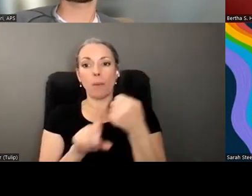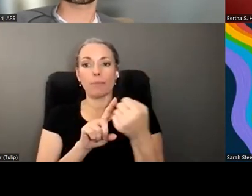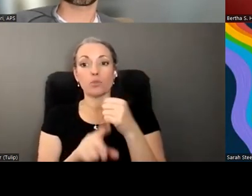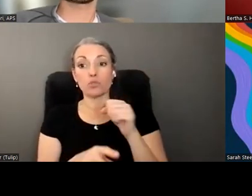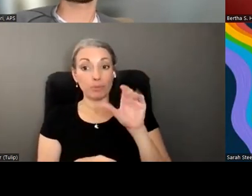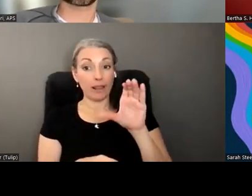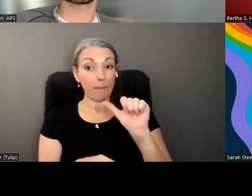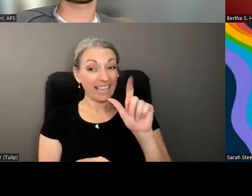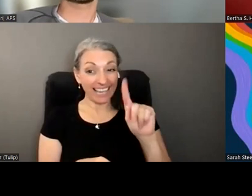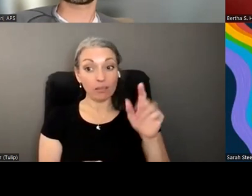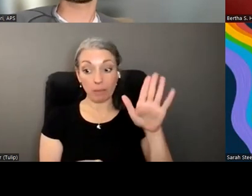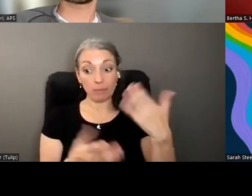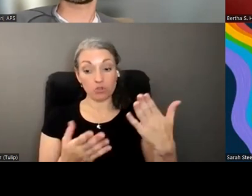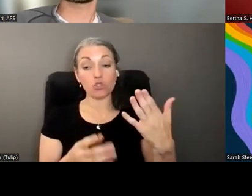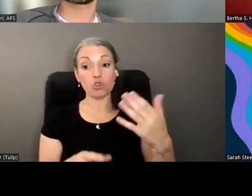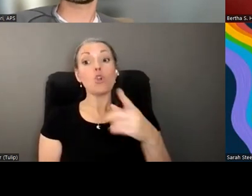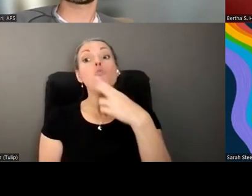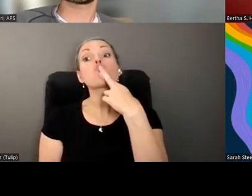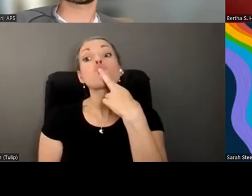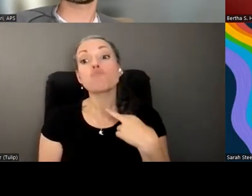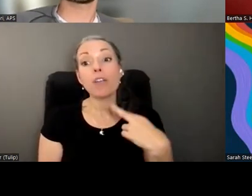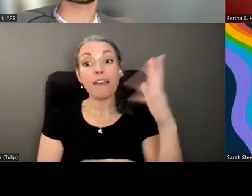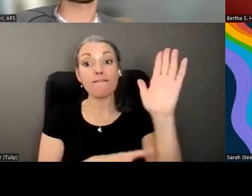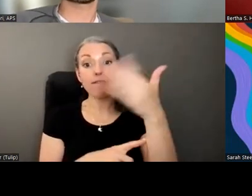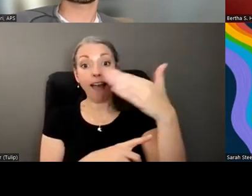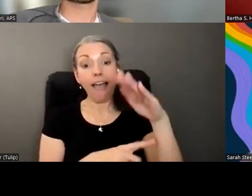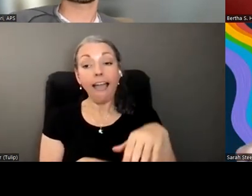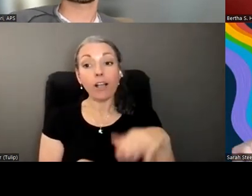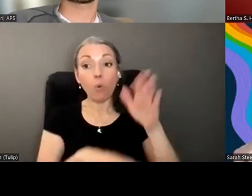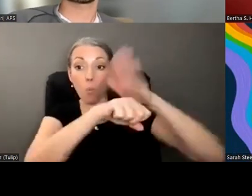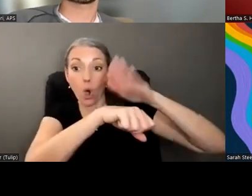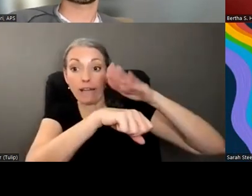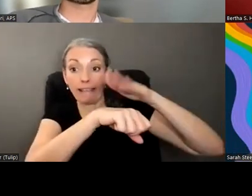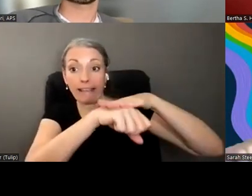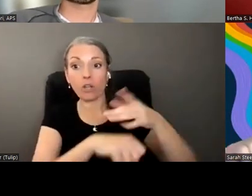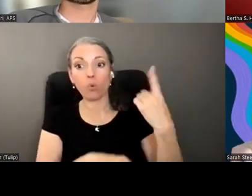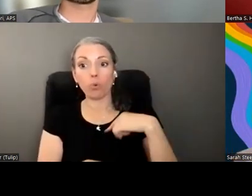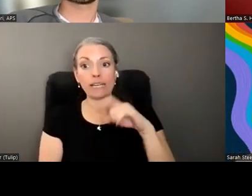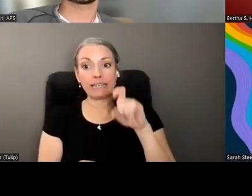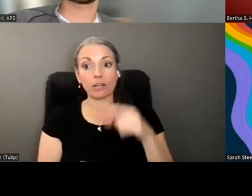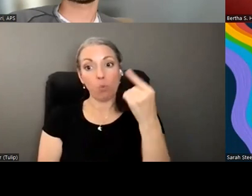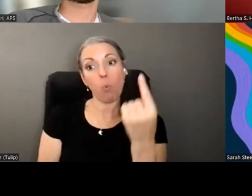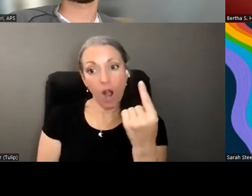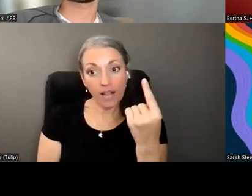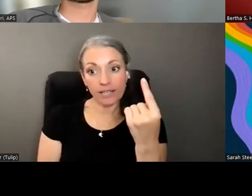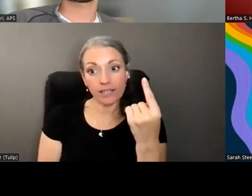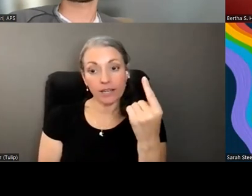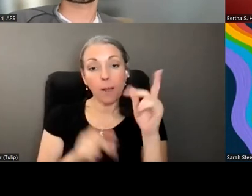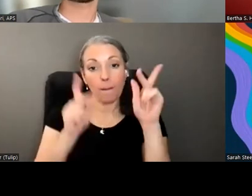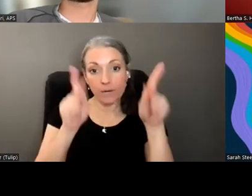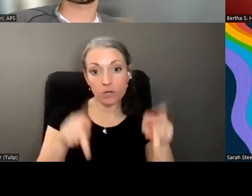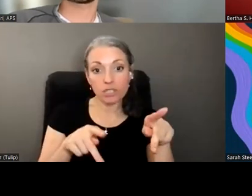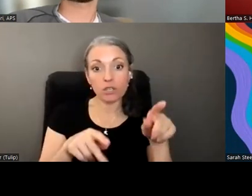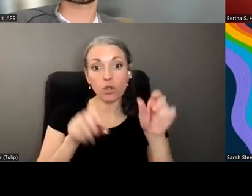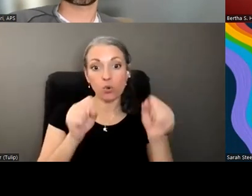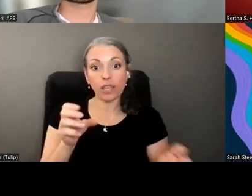place that should be flagging what are these this money going forward and that it's like we need one bystander who can